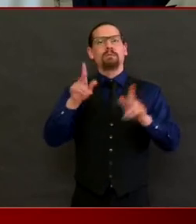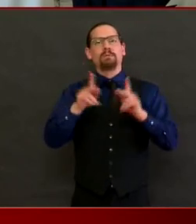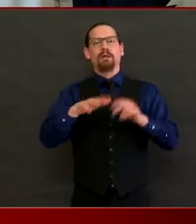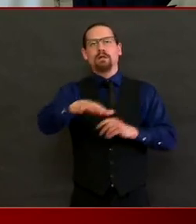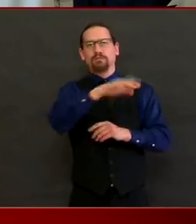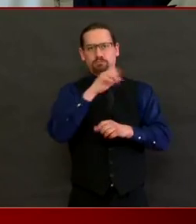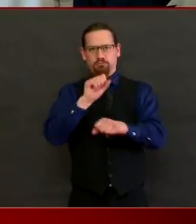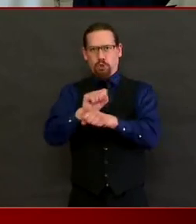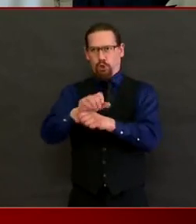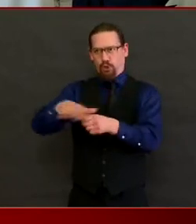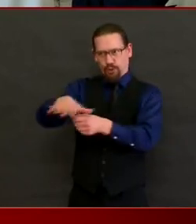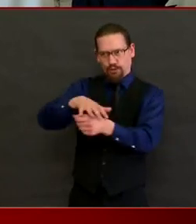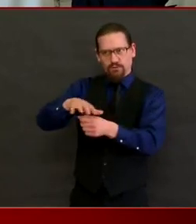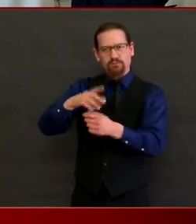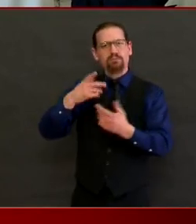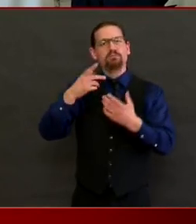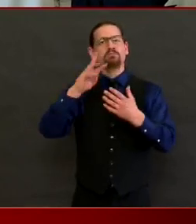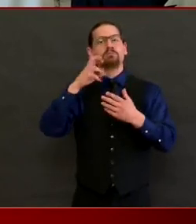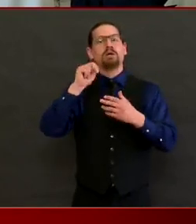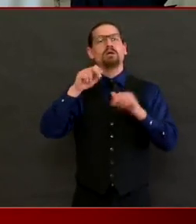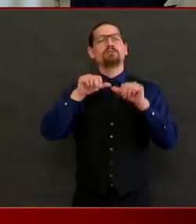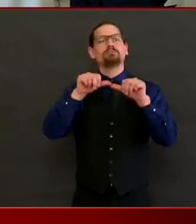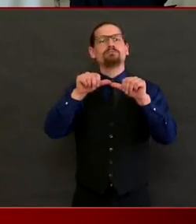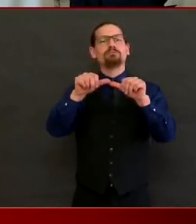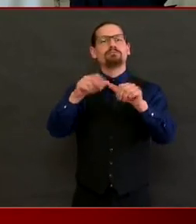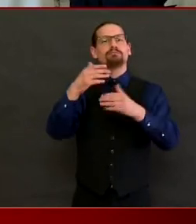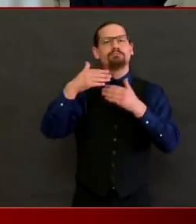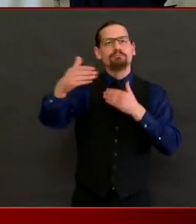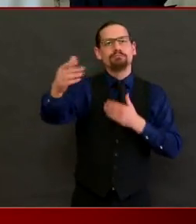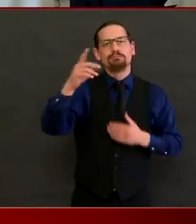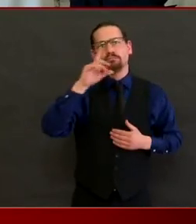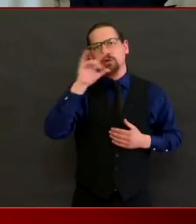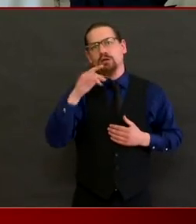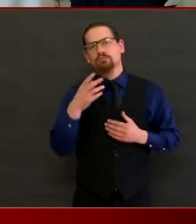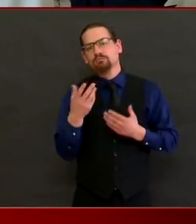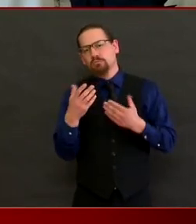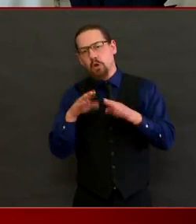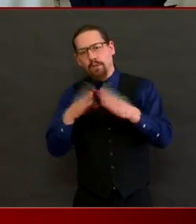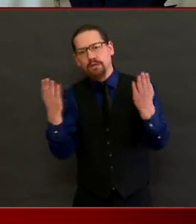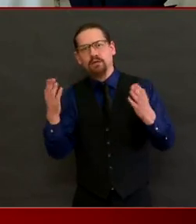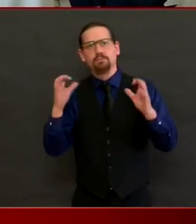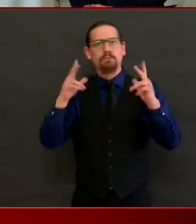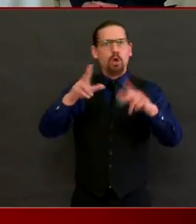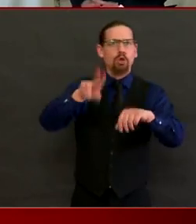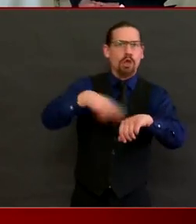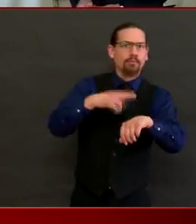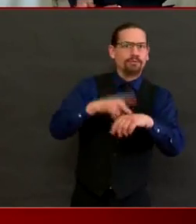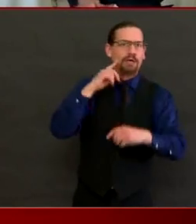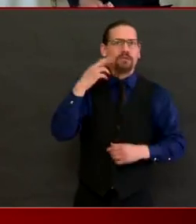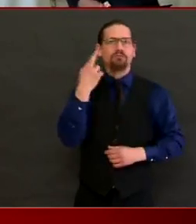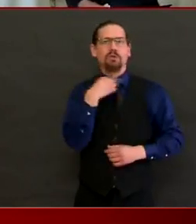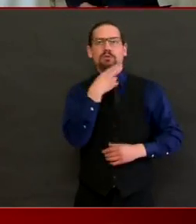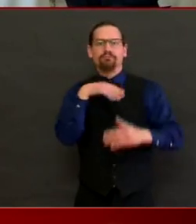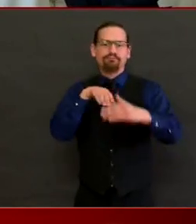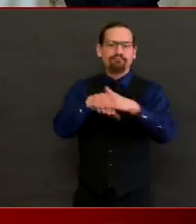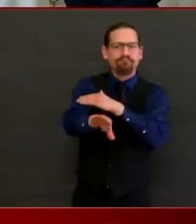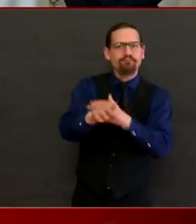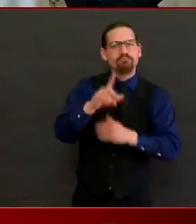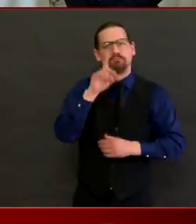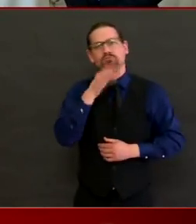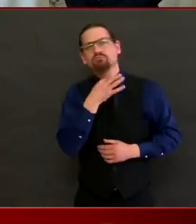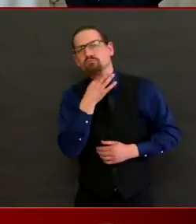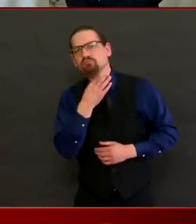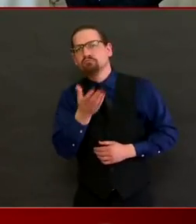It's an excellent question, and it's something that we're spending an awful lot of time on now trying to figure out. And that is also the